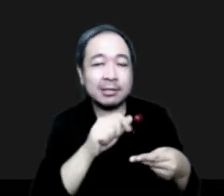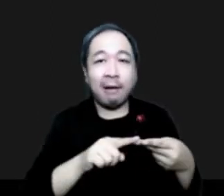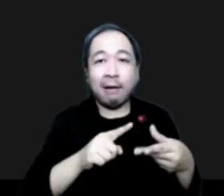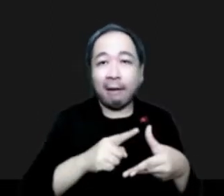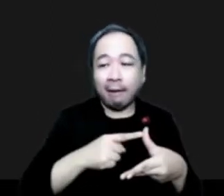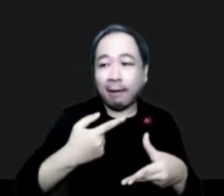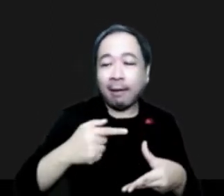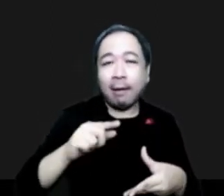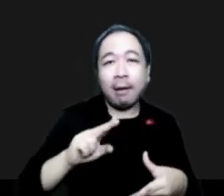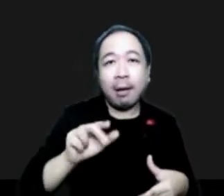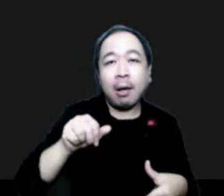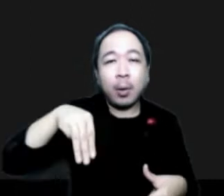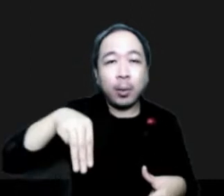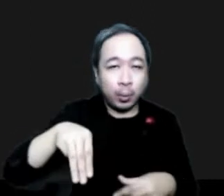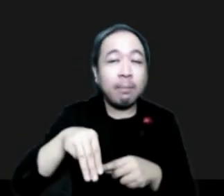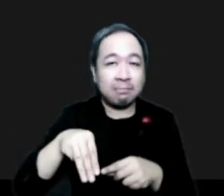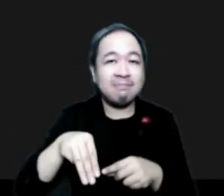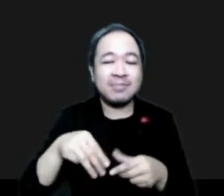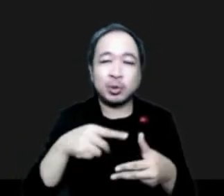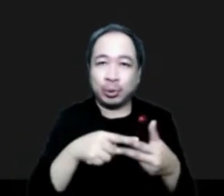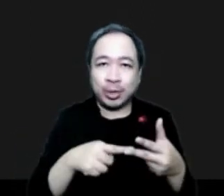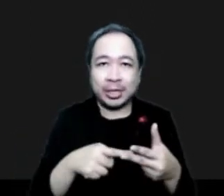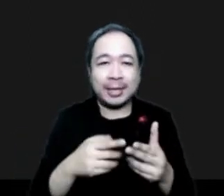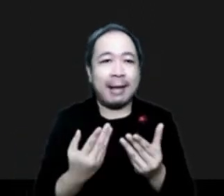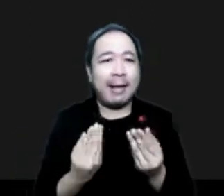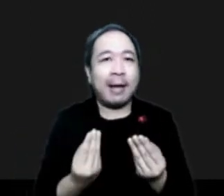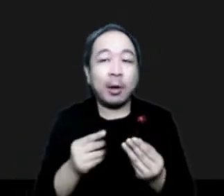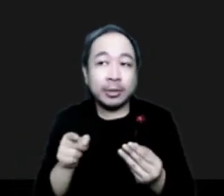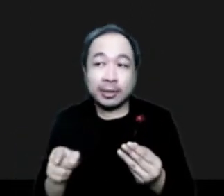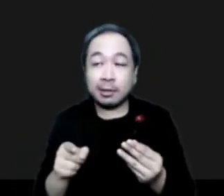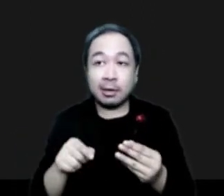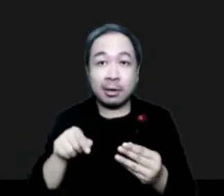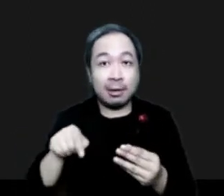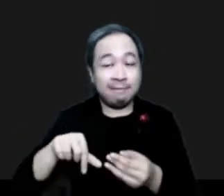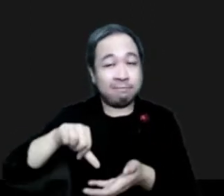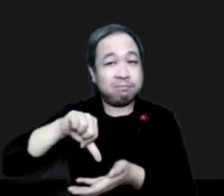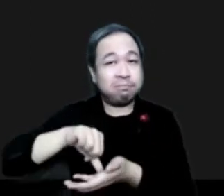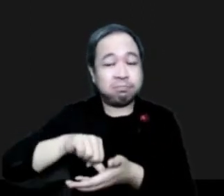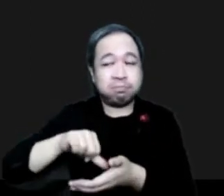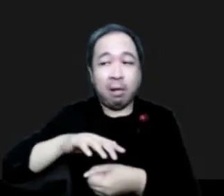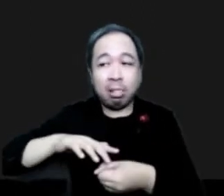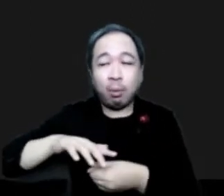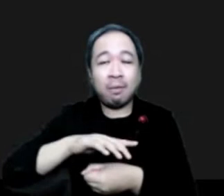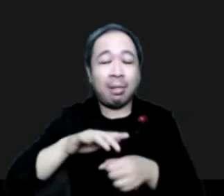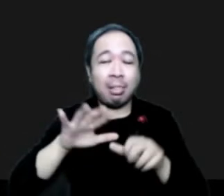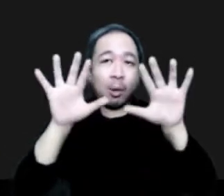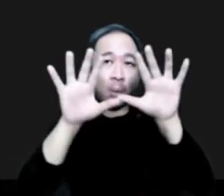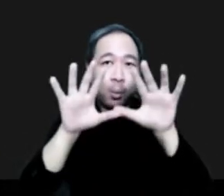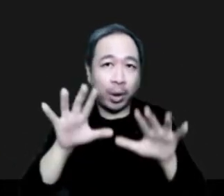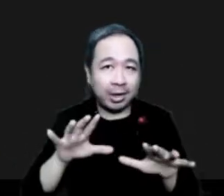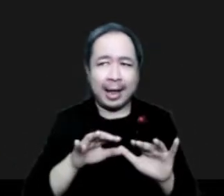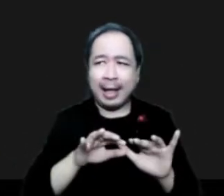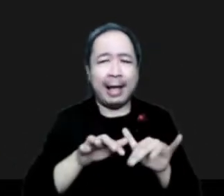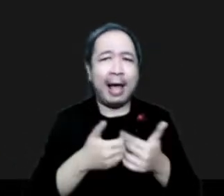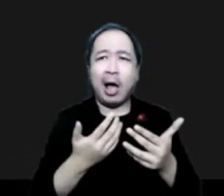tailored to the local fuels, to the local weather and fire behavior, and to the climate regimes that they're in, and